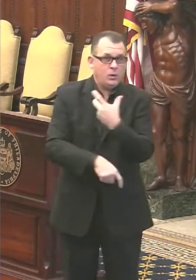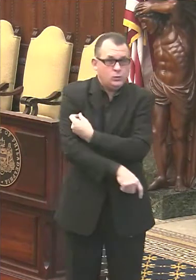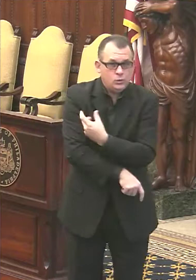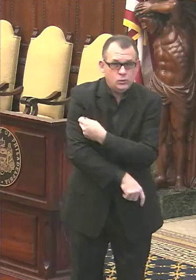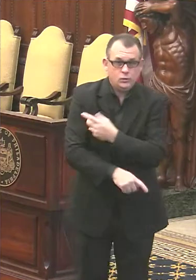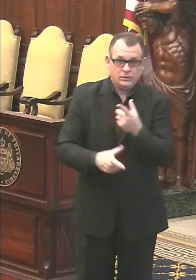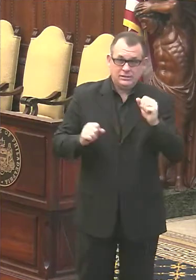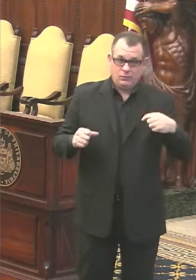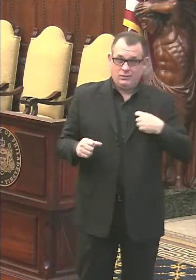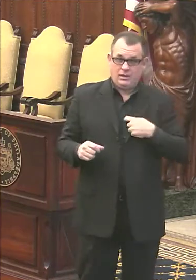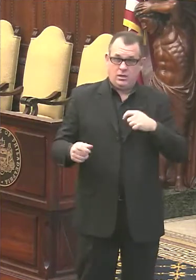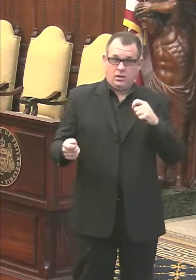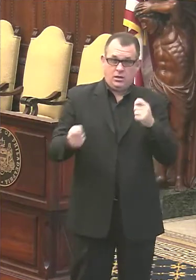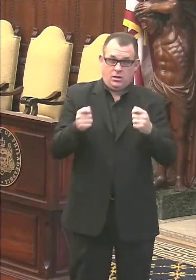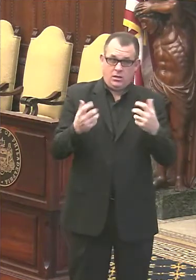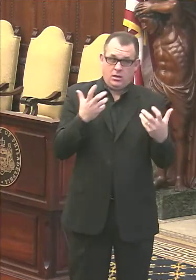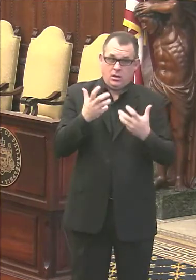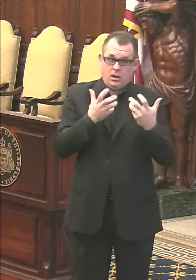accommodate more vaccine?